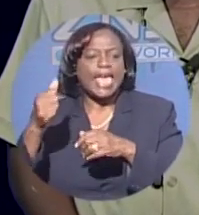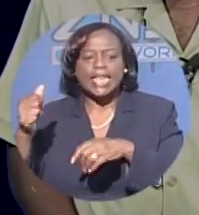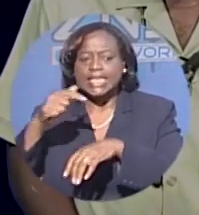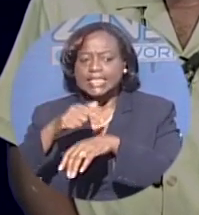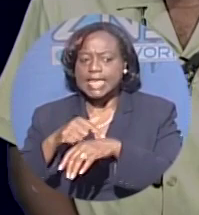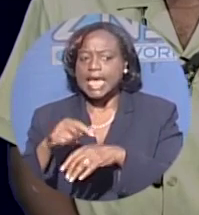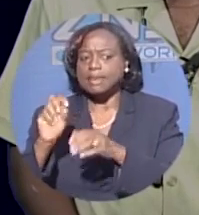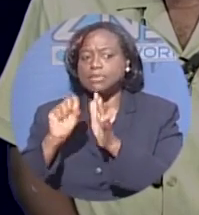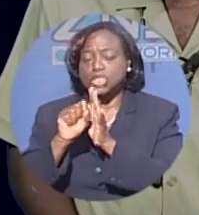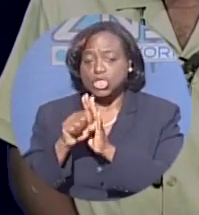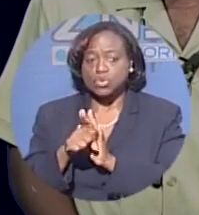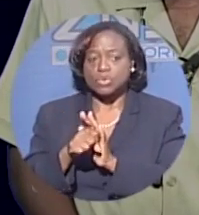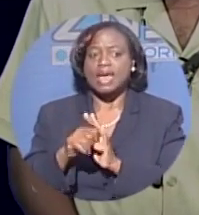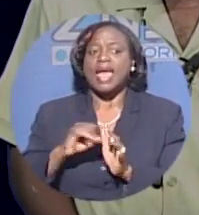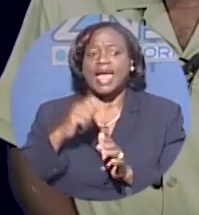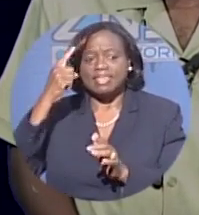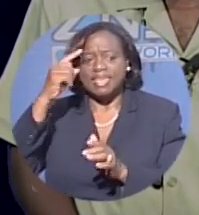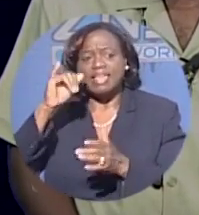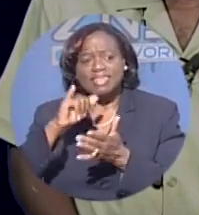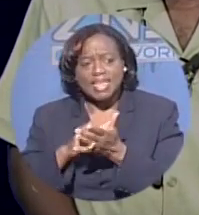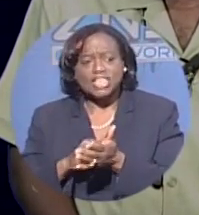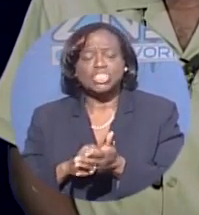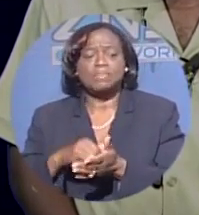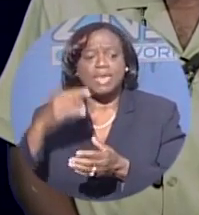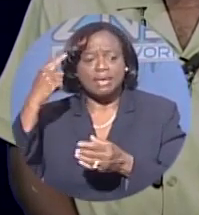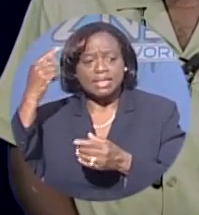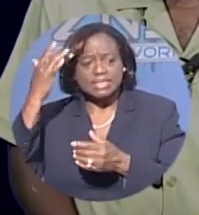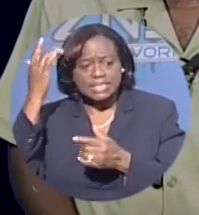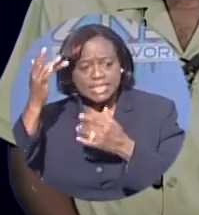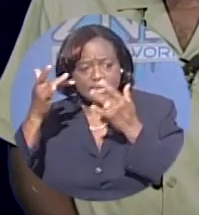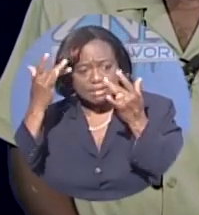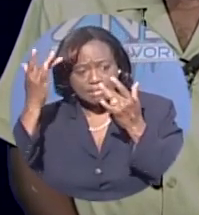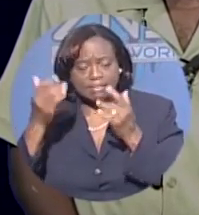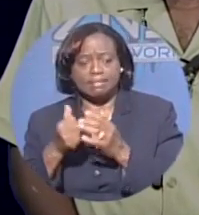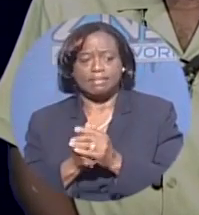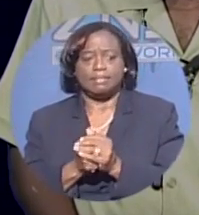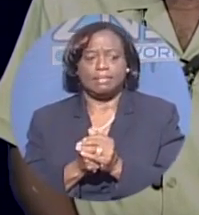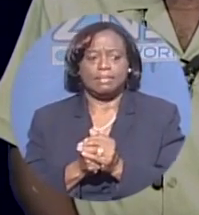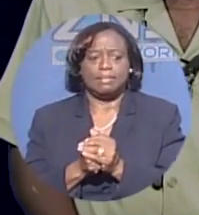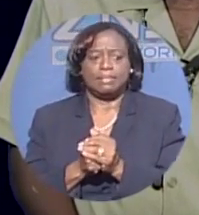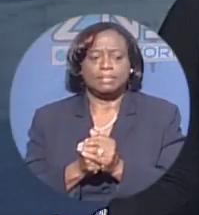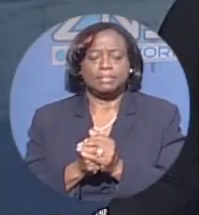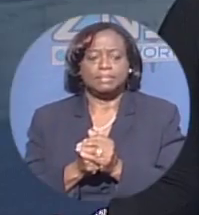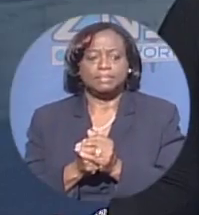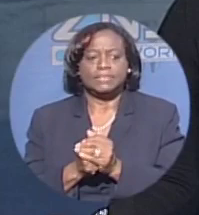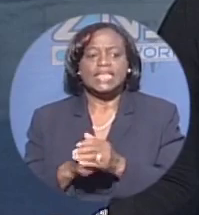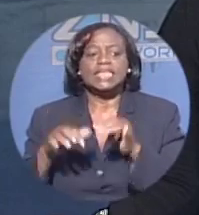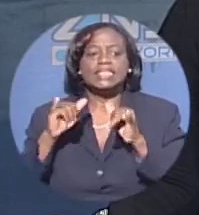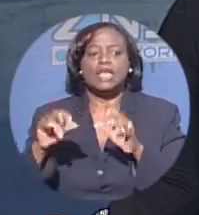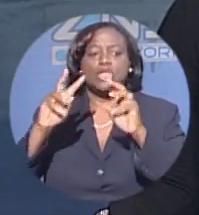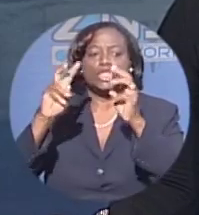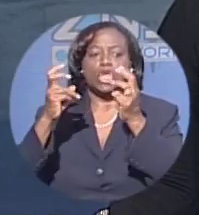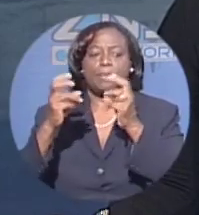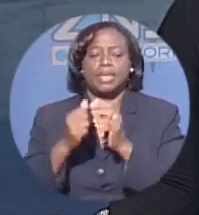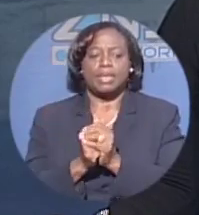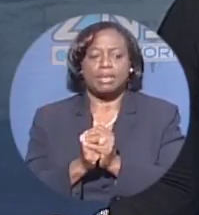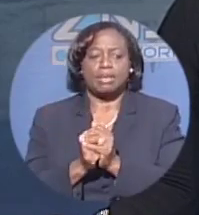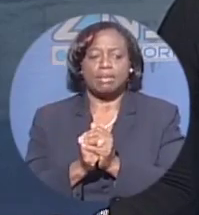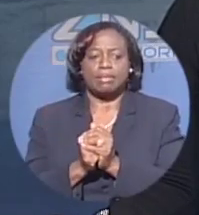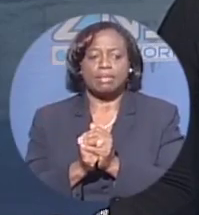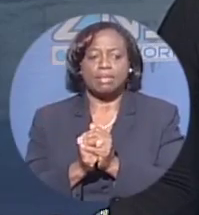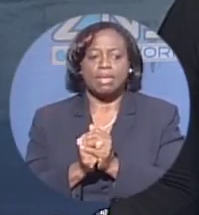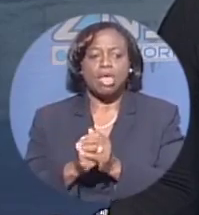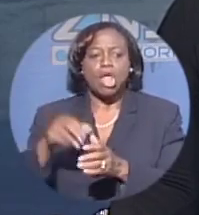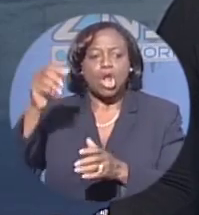considered as something that is deserving of the maximum penalty. Now, still on the topic, outside of that, you said Minister